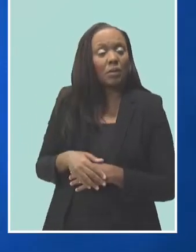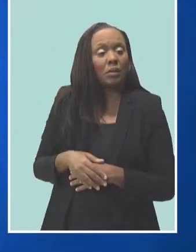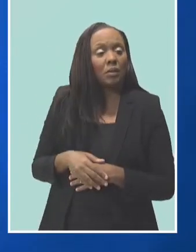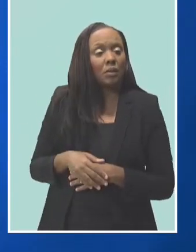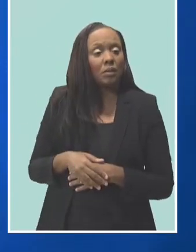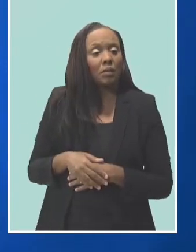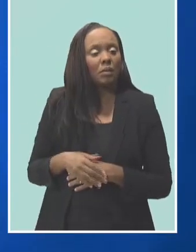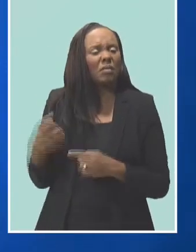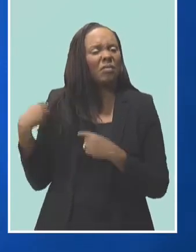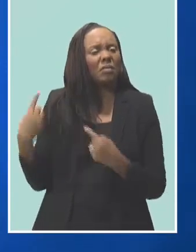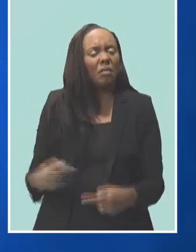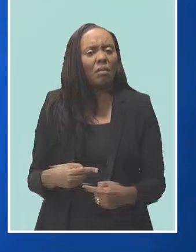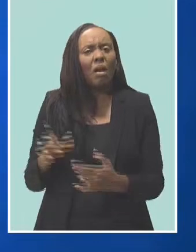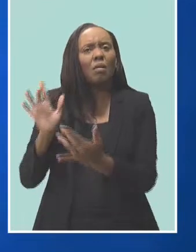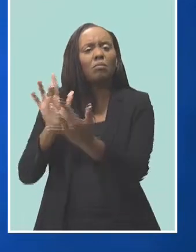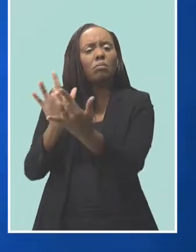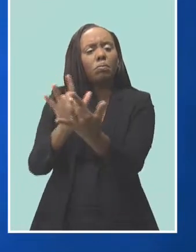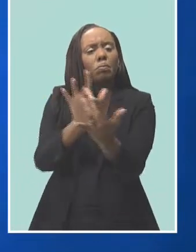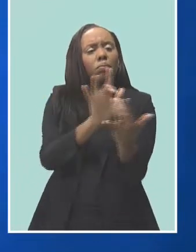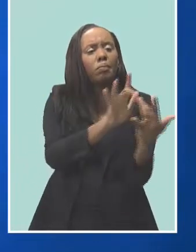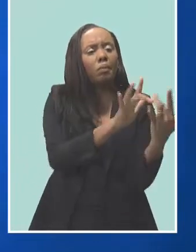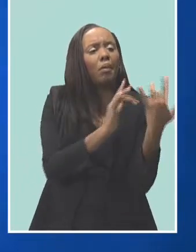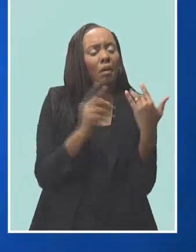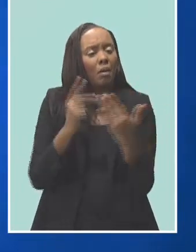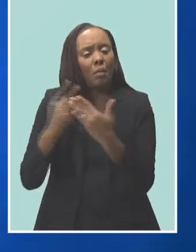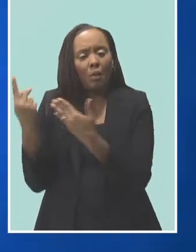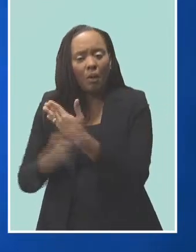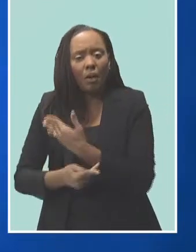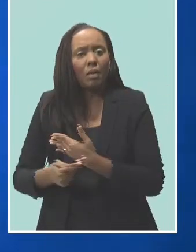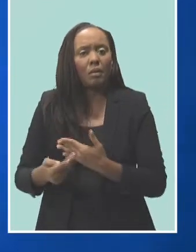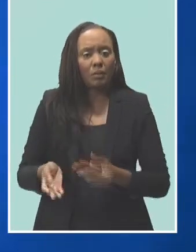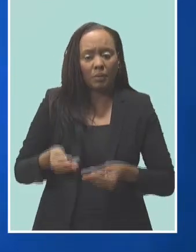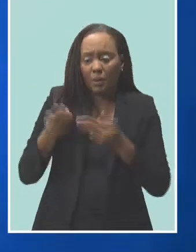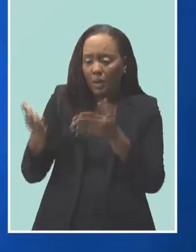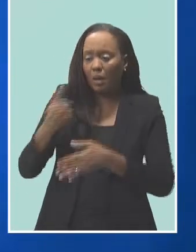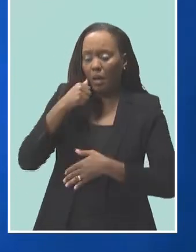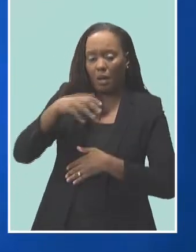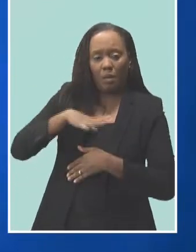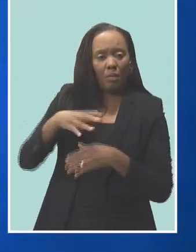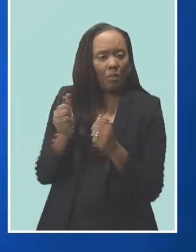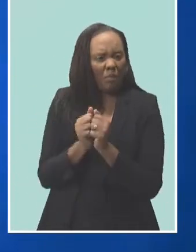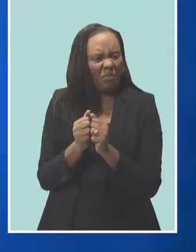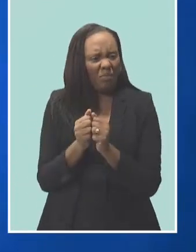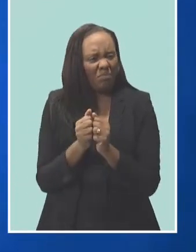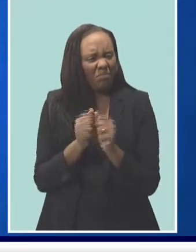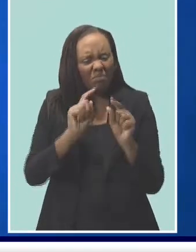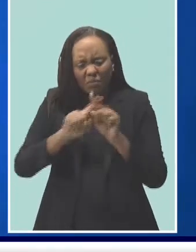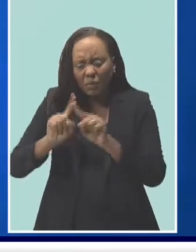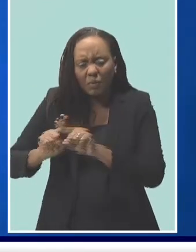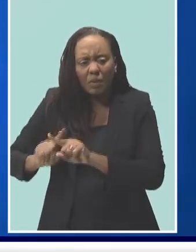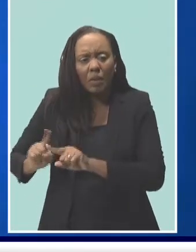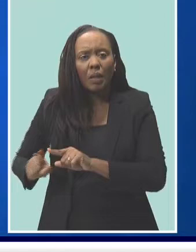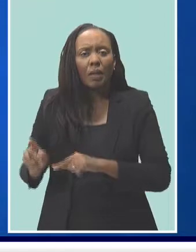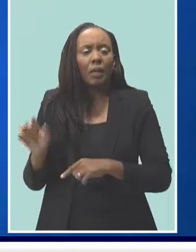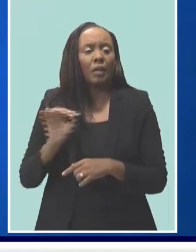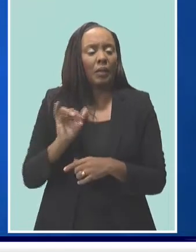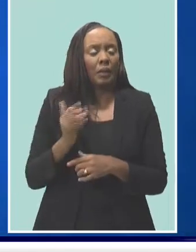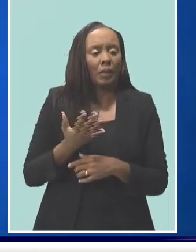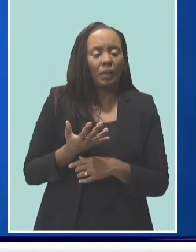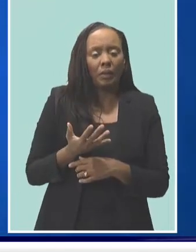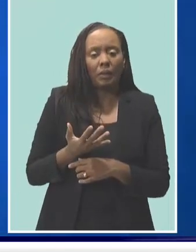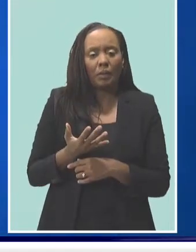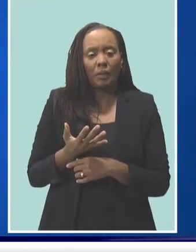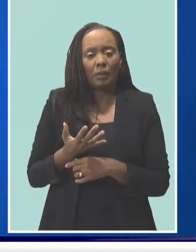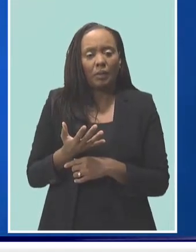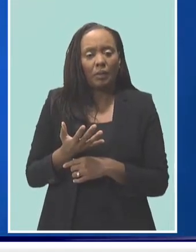programs where we are supplying women with the necessities that they don't have, basically, without